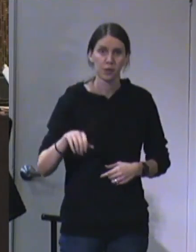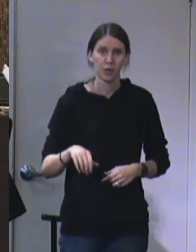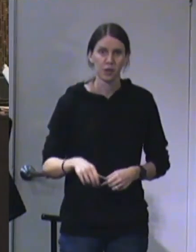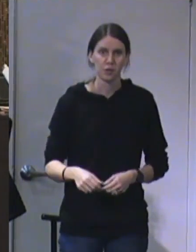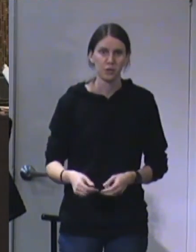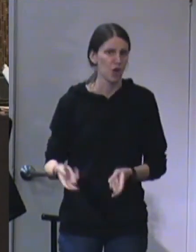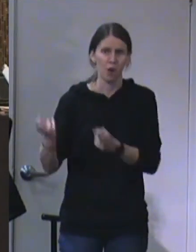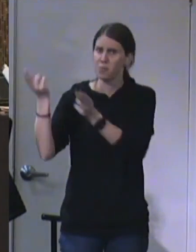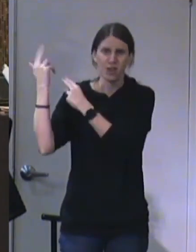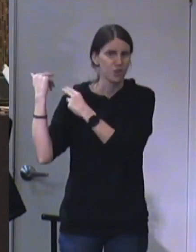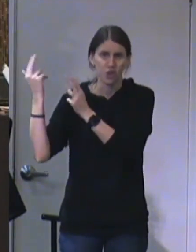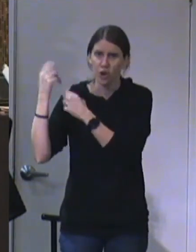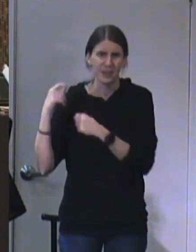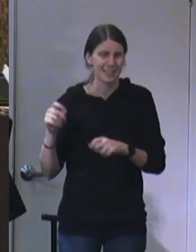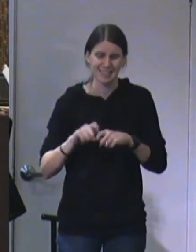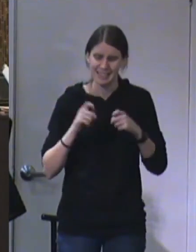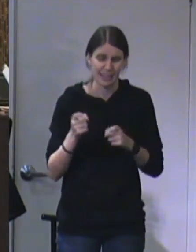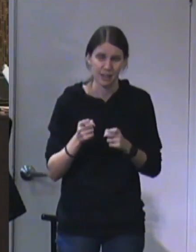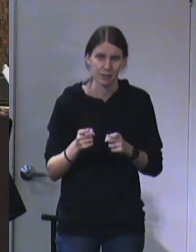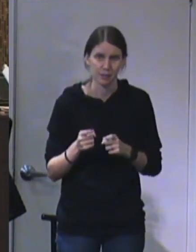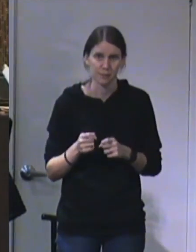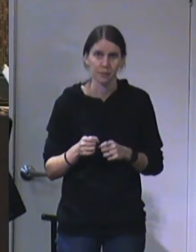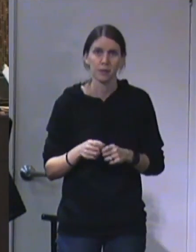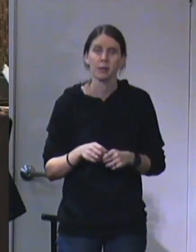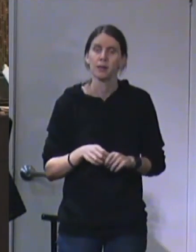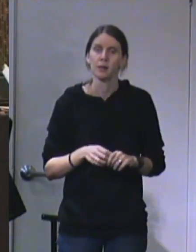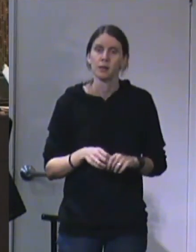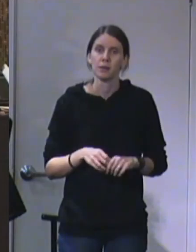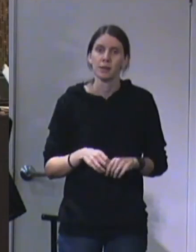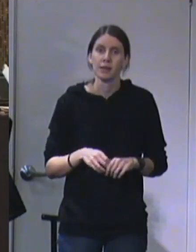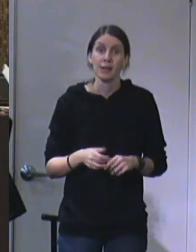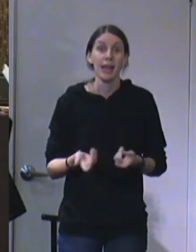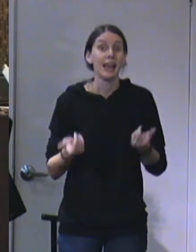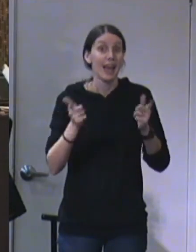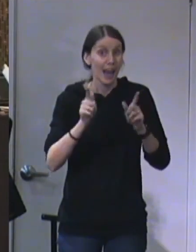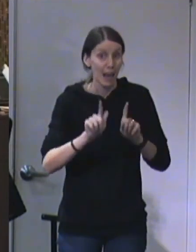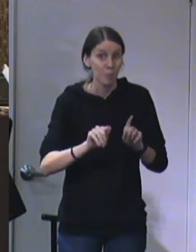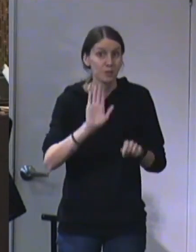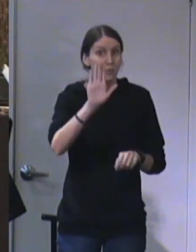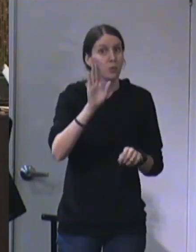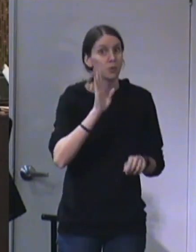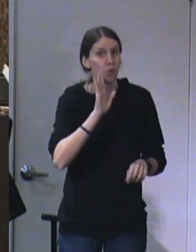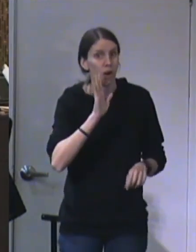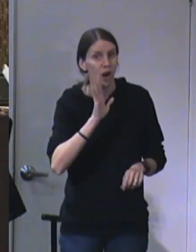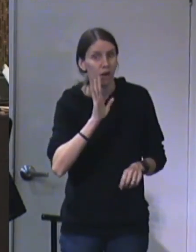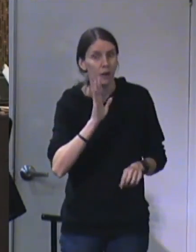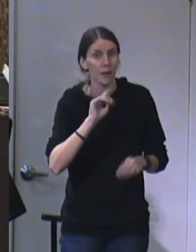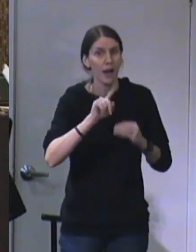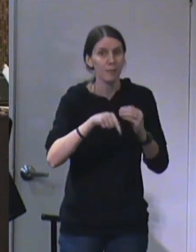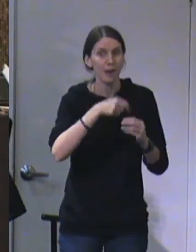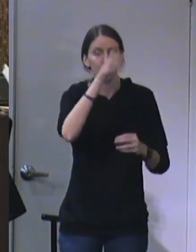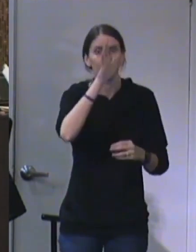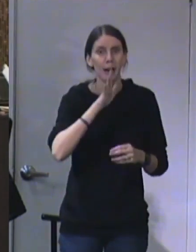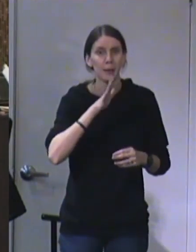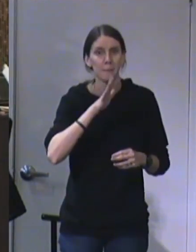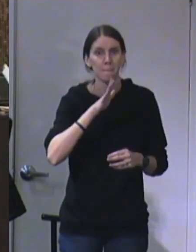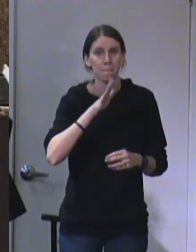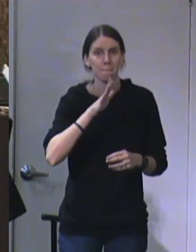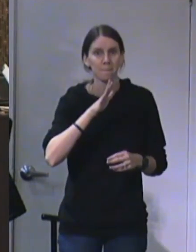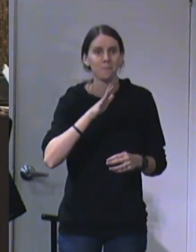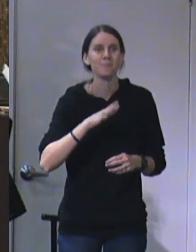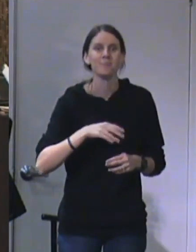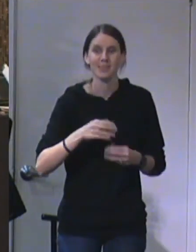your sin, even though you're not going to be perfect, so that when the things that come out of your mouth about me